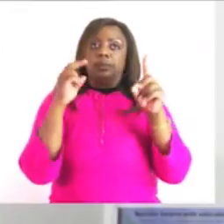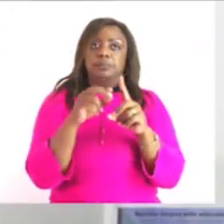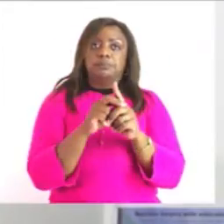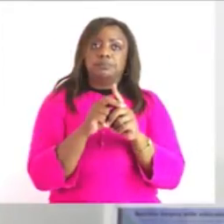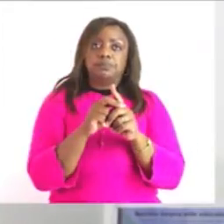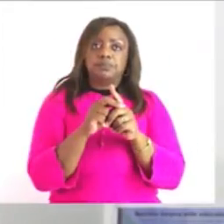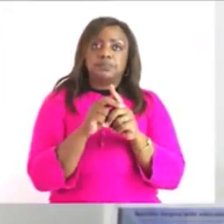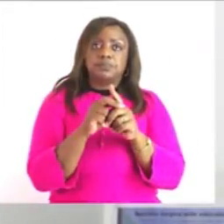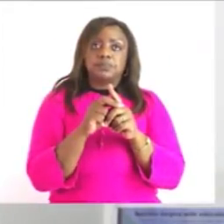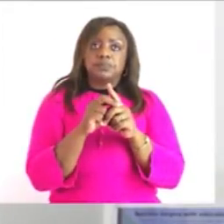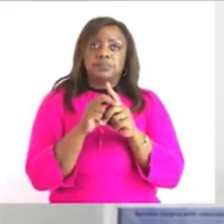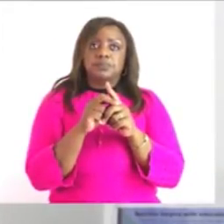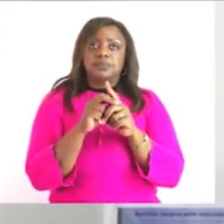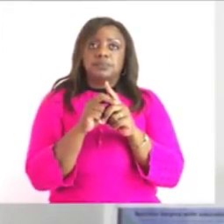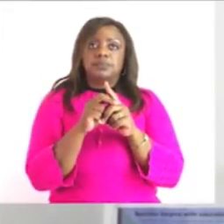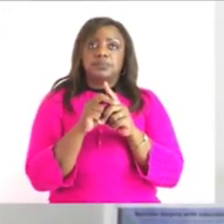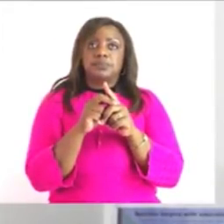for this